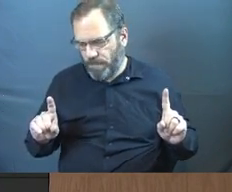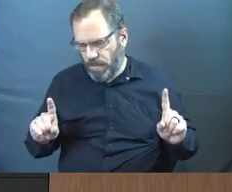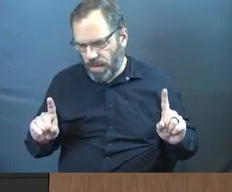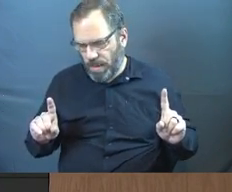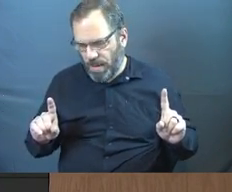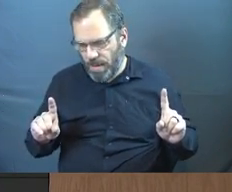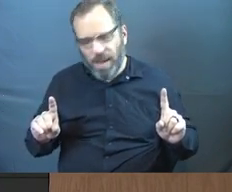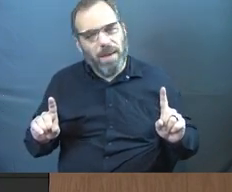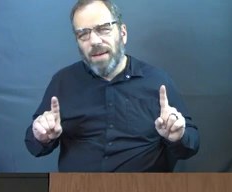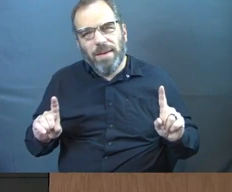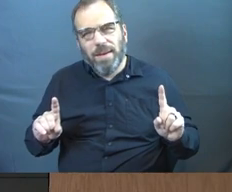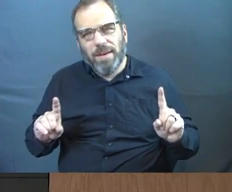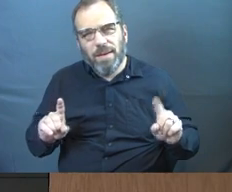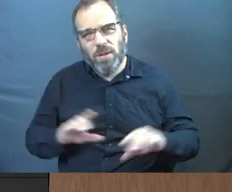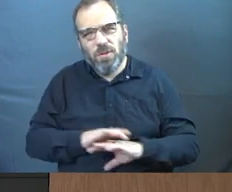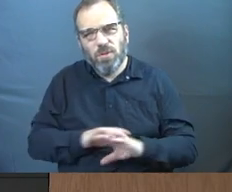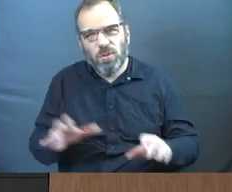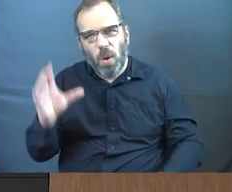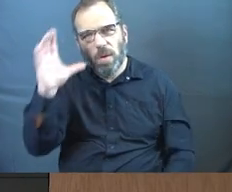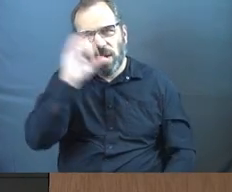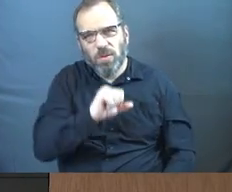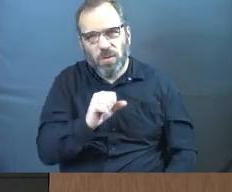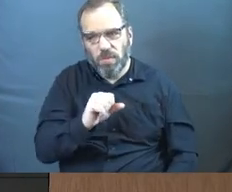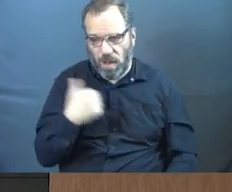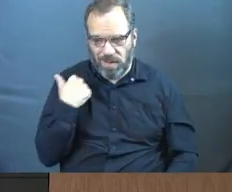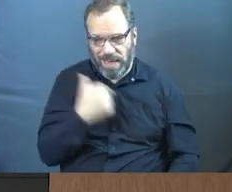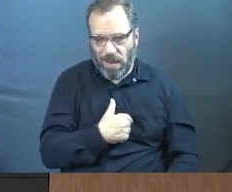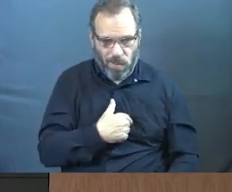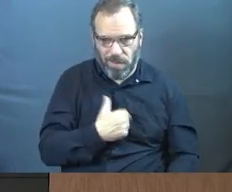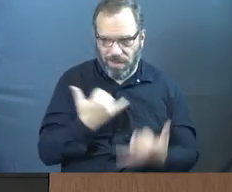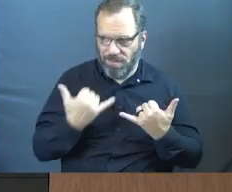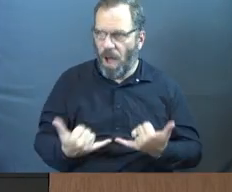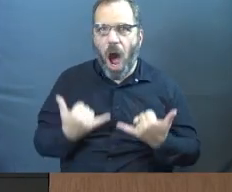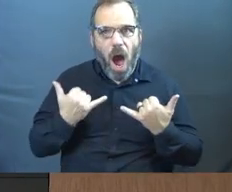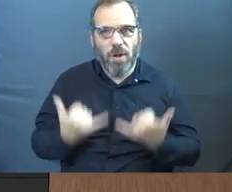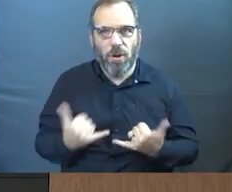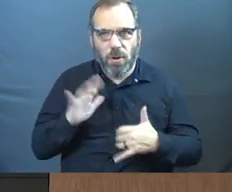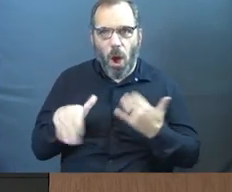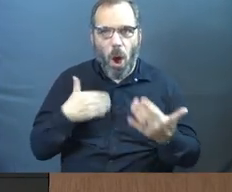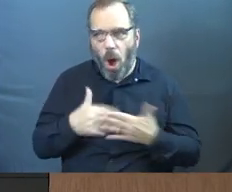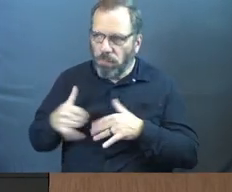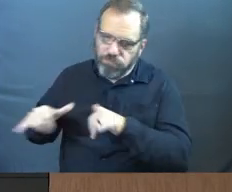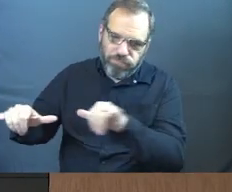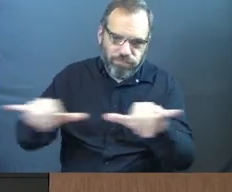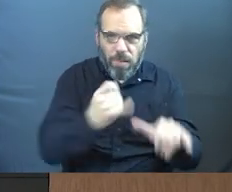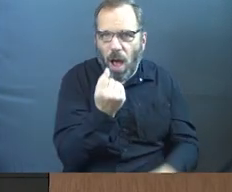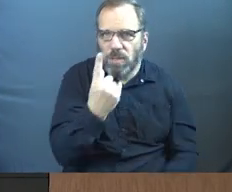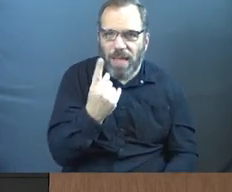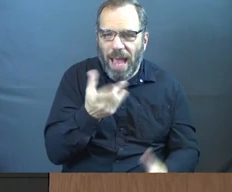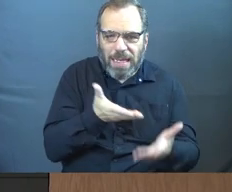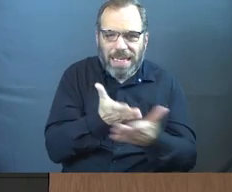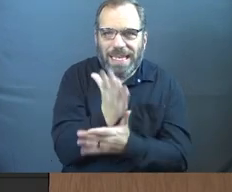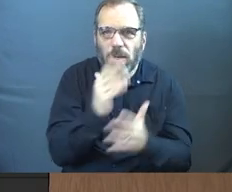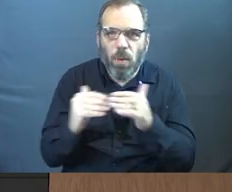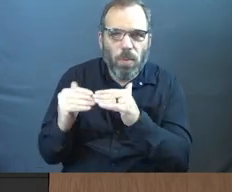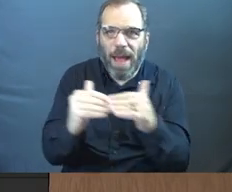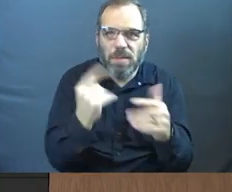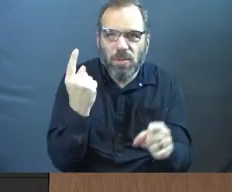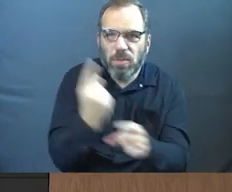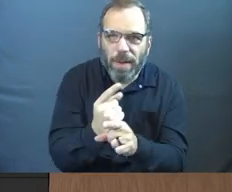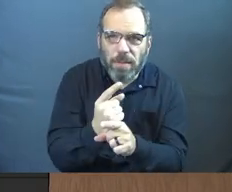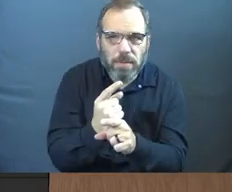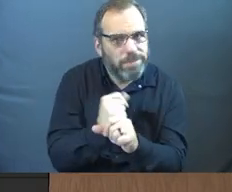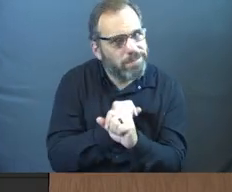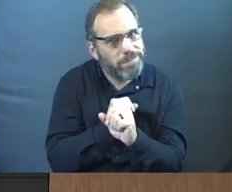See, don't assume that just because we're modern, everybody just understands equal rights is correct.